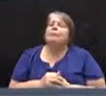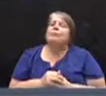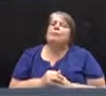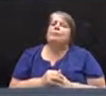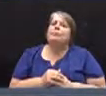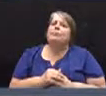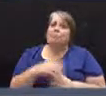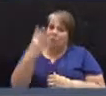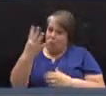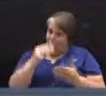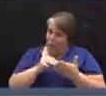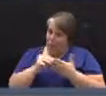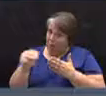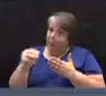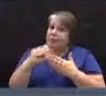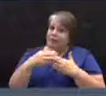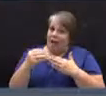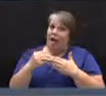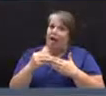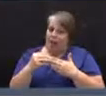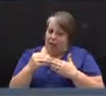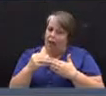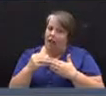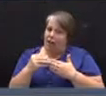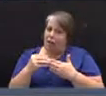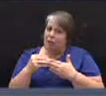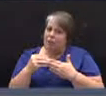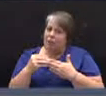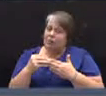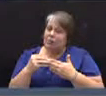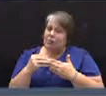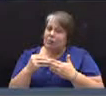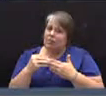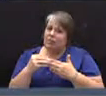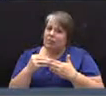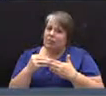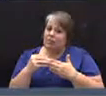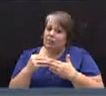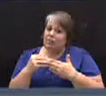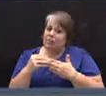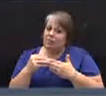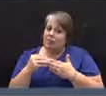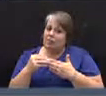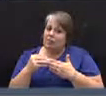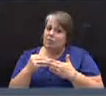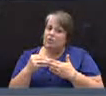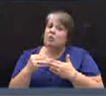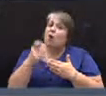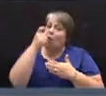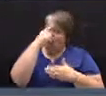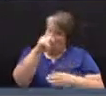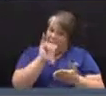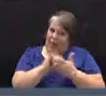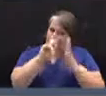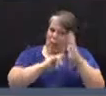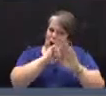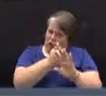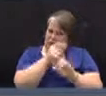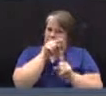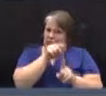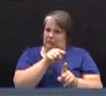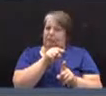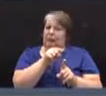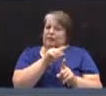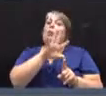$4 million part of the project for which there is included